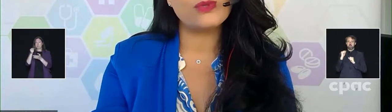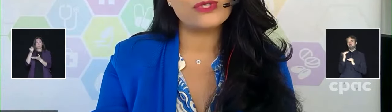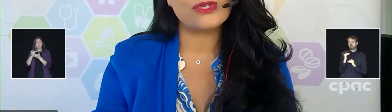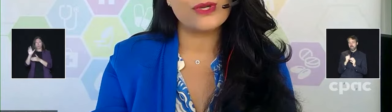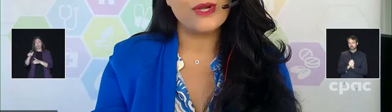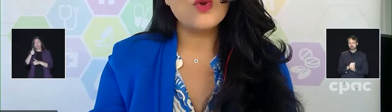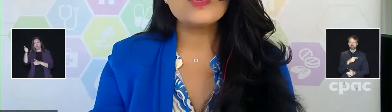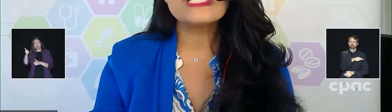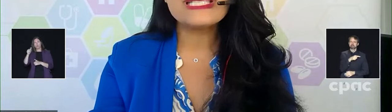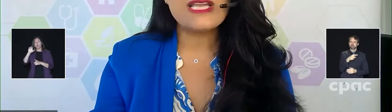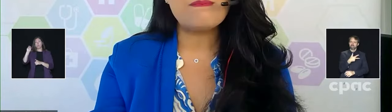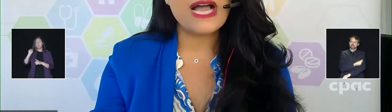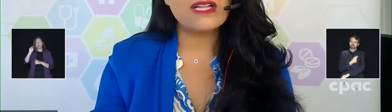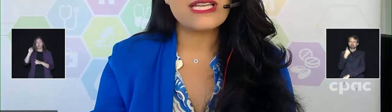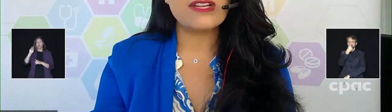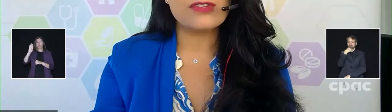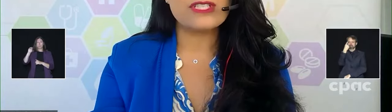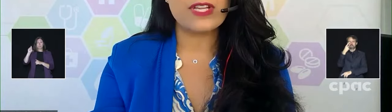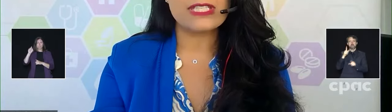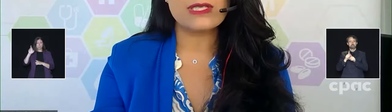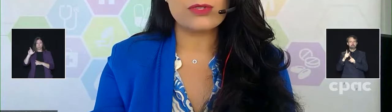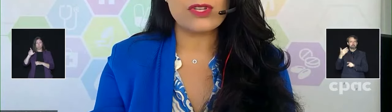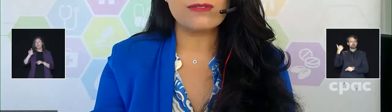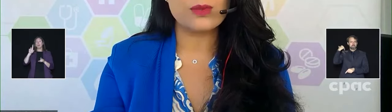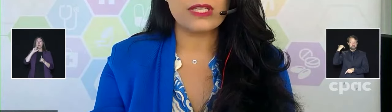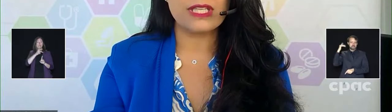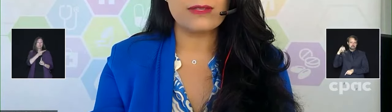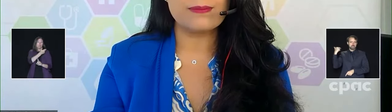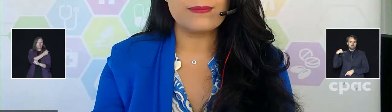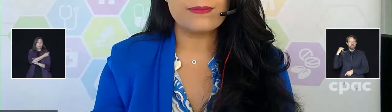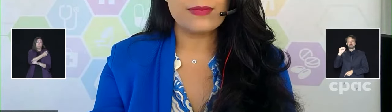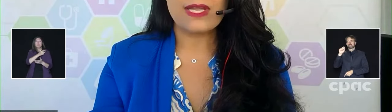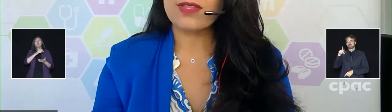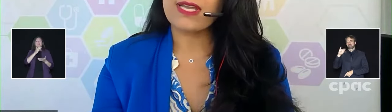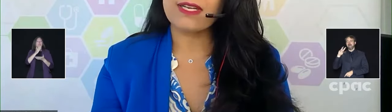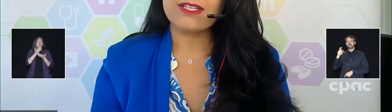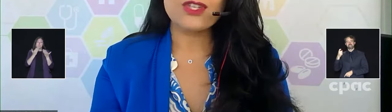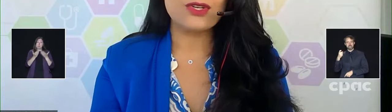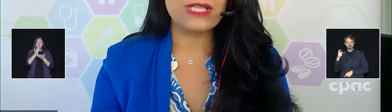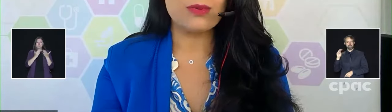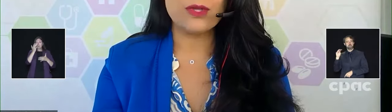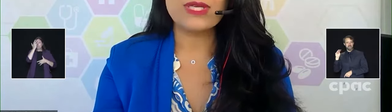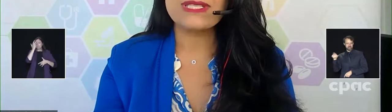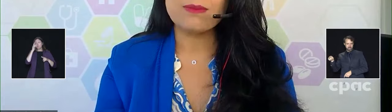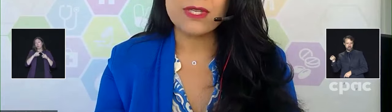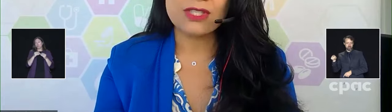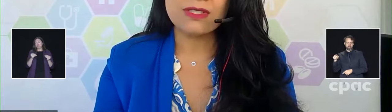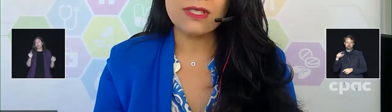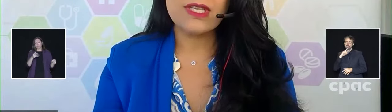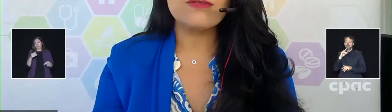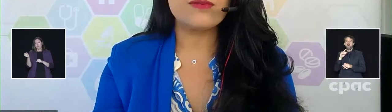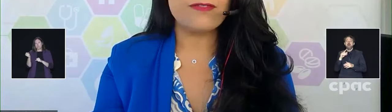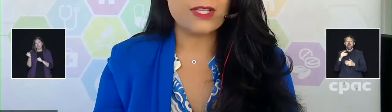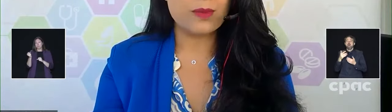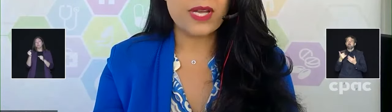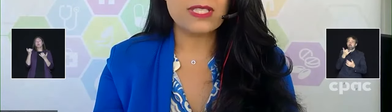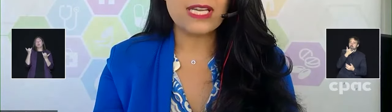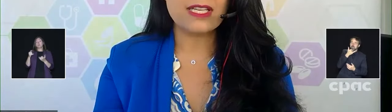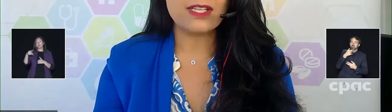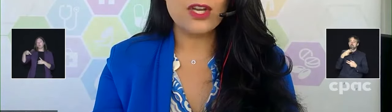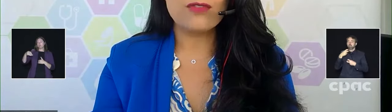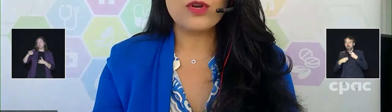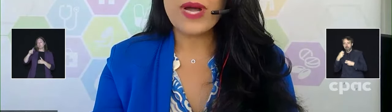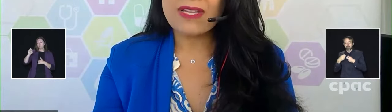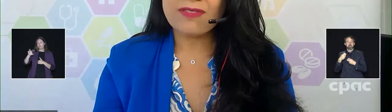spike-vax booster with the same mild adverse events that result quickly. Health Canada is currently reviewing a submission from Pfizer